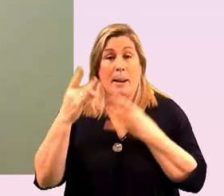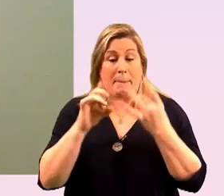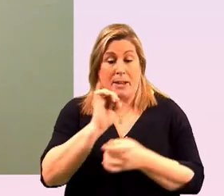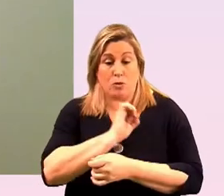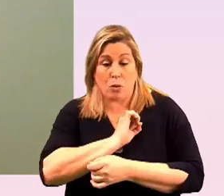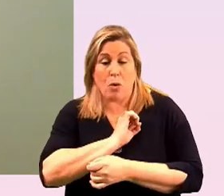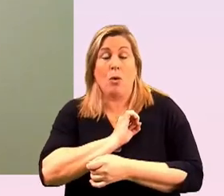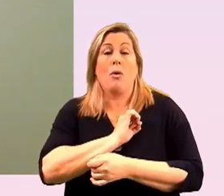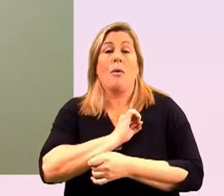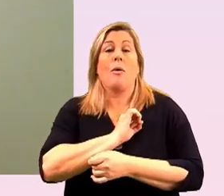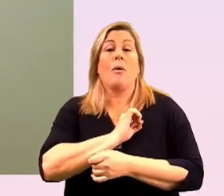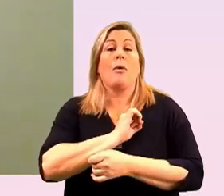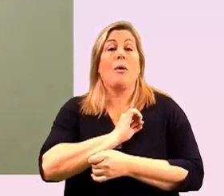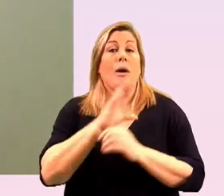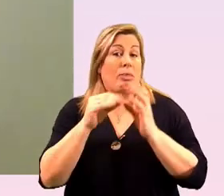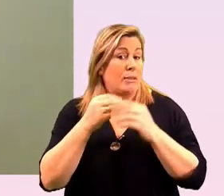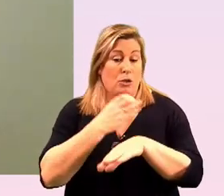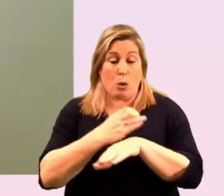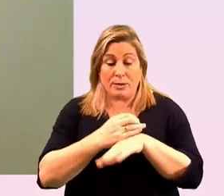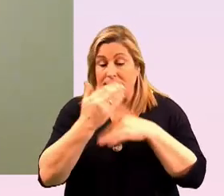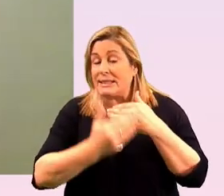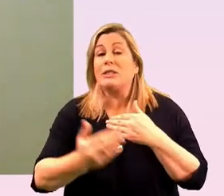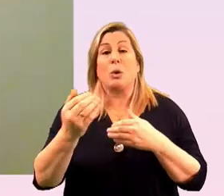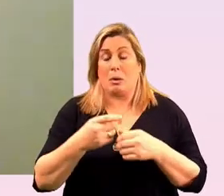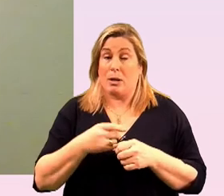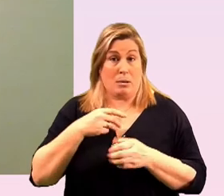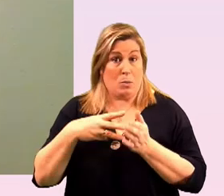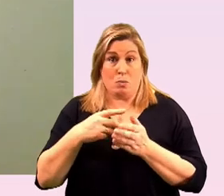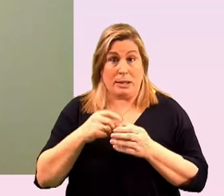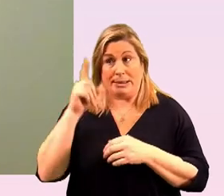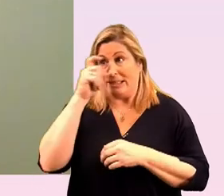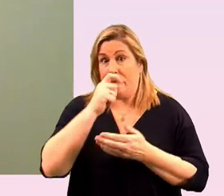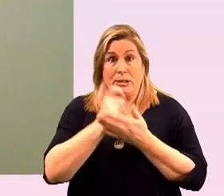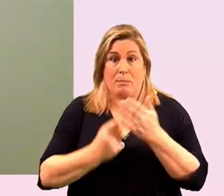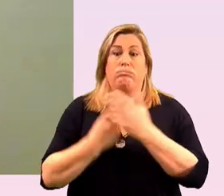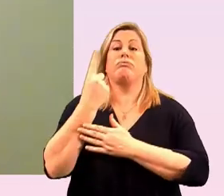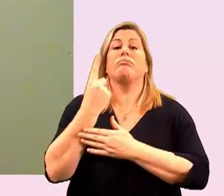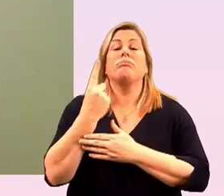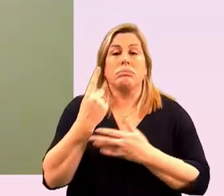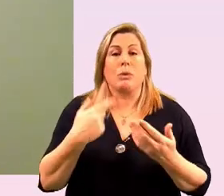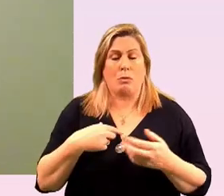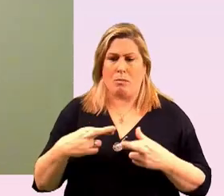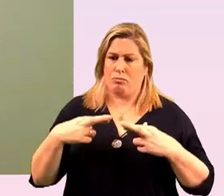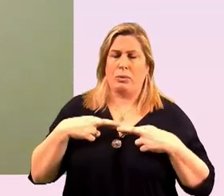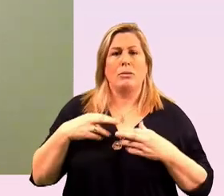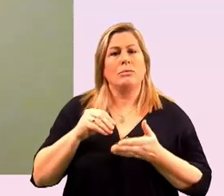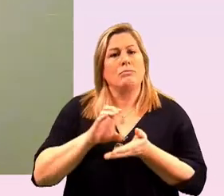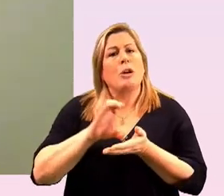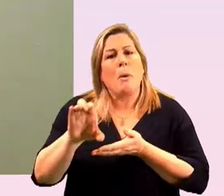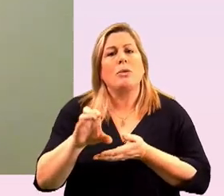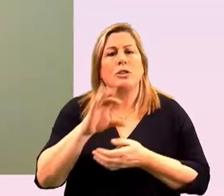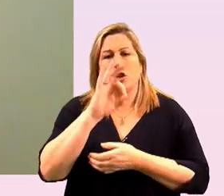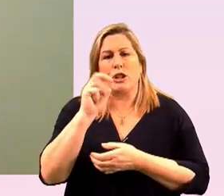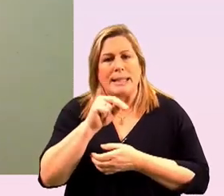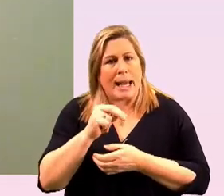you know um things continue and even in hard times so um i was really proud to support gcn um during the pandemic